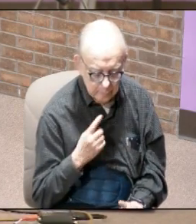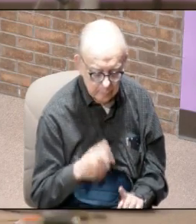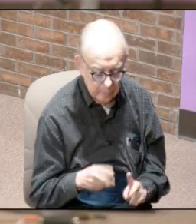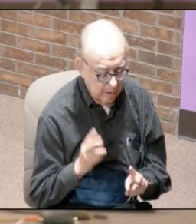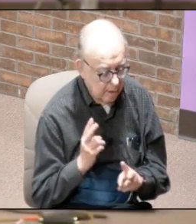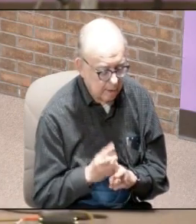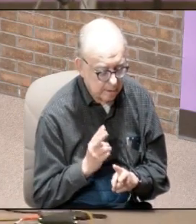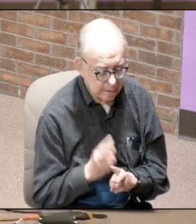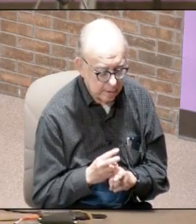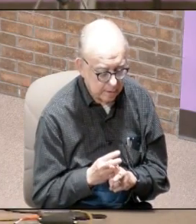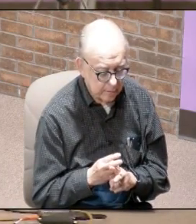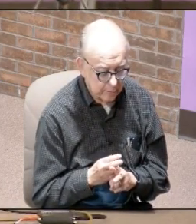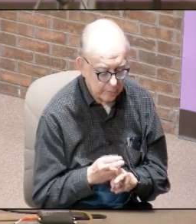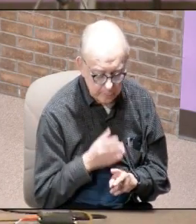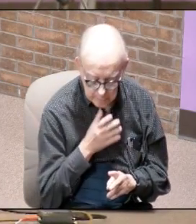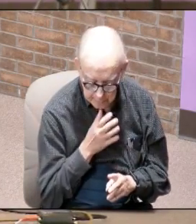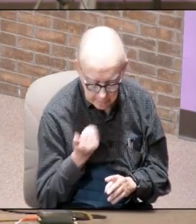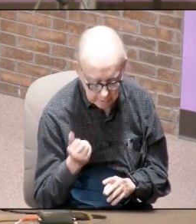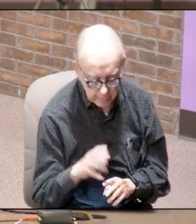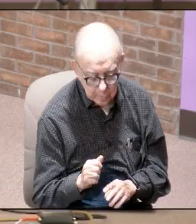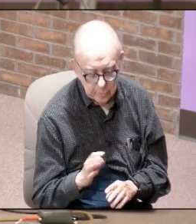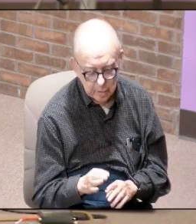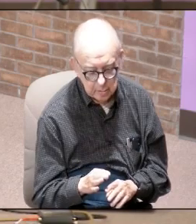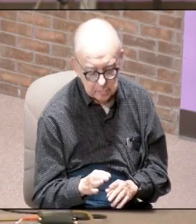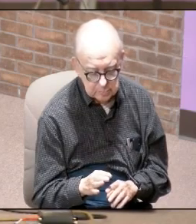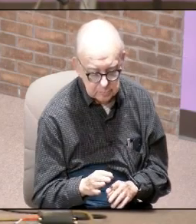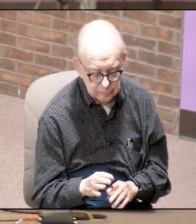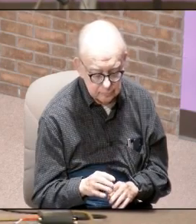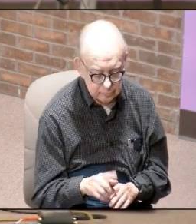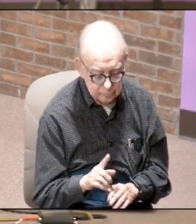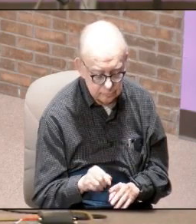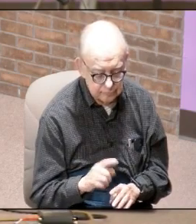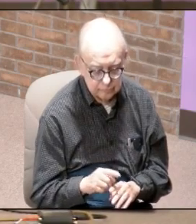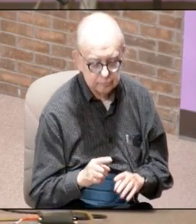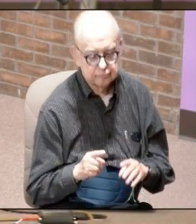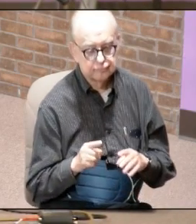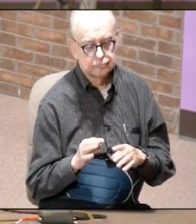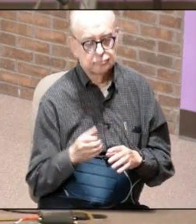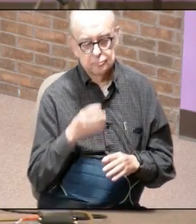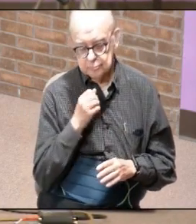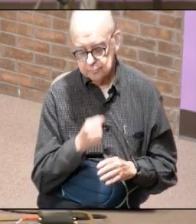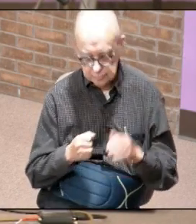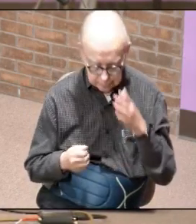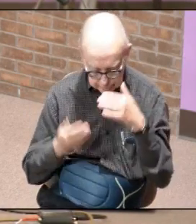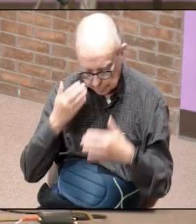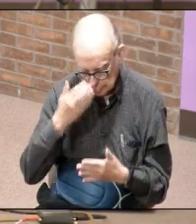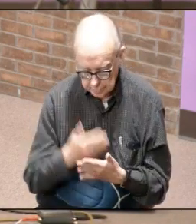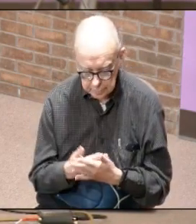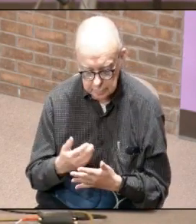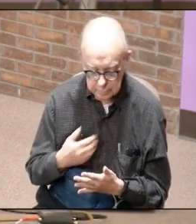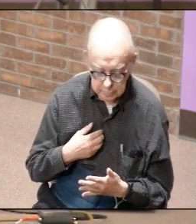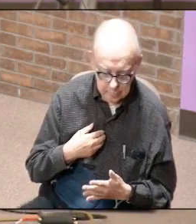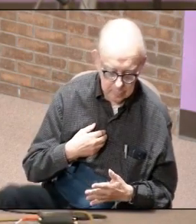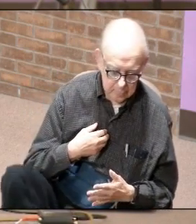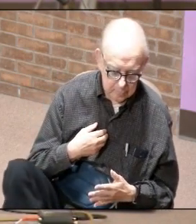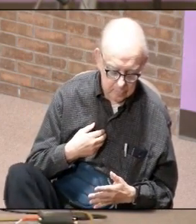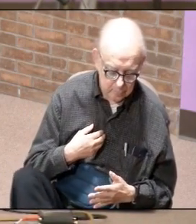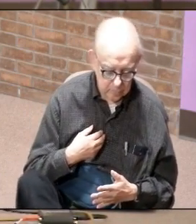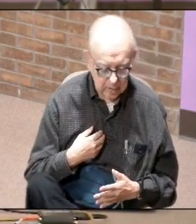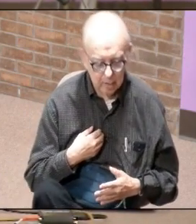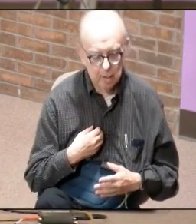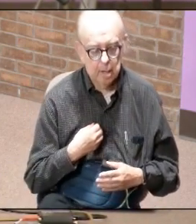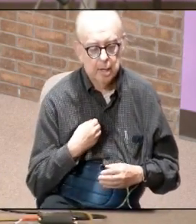take care of her anymore John and so therefore being the oldest son I am passing her